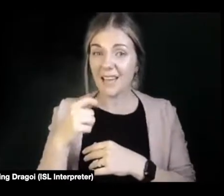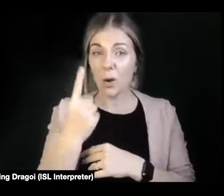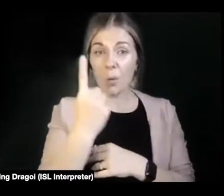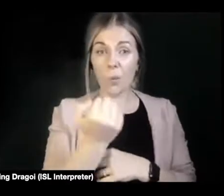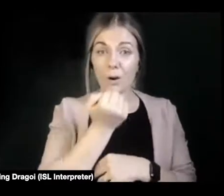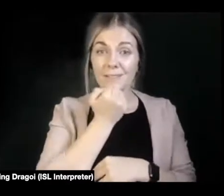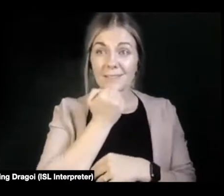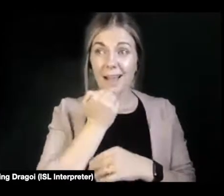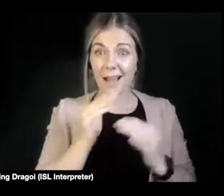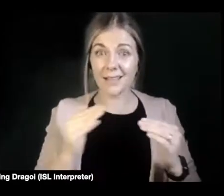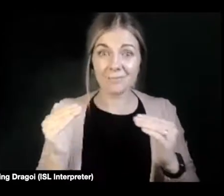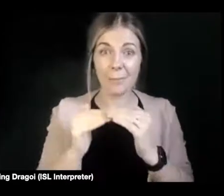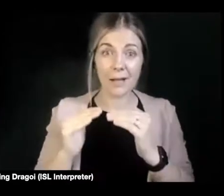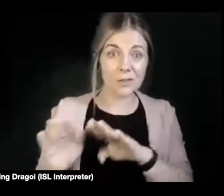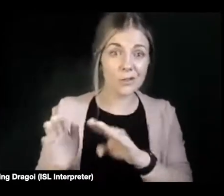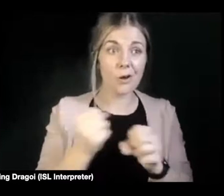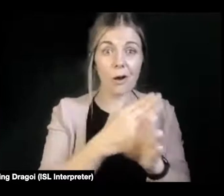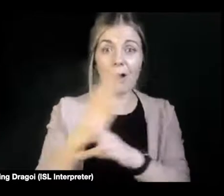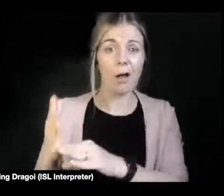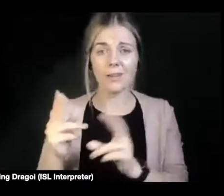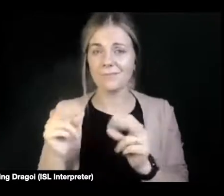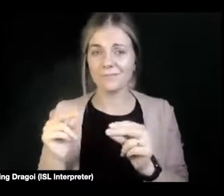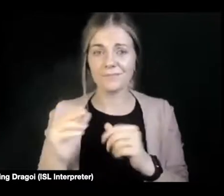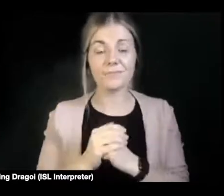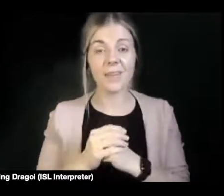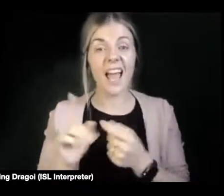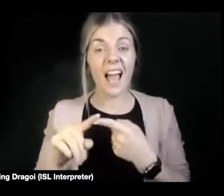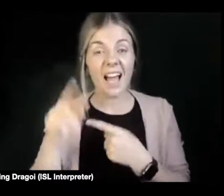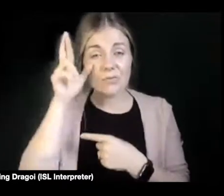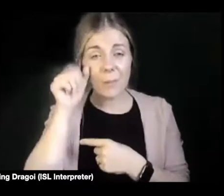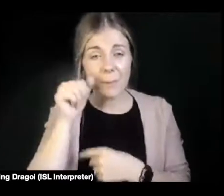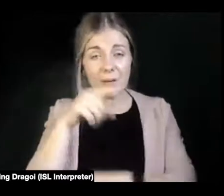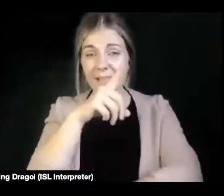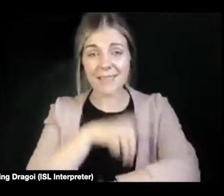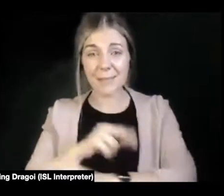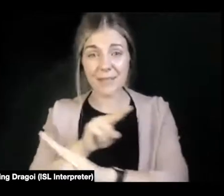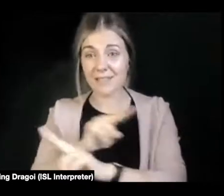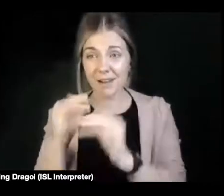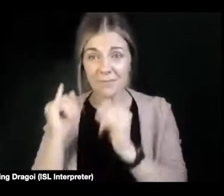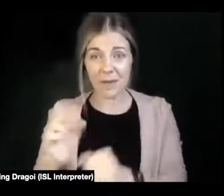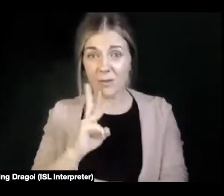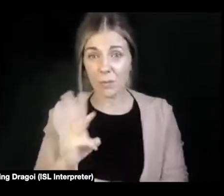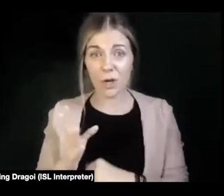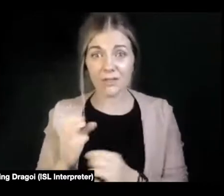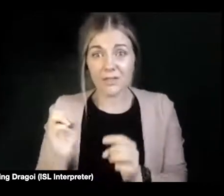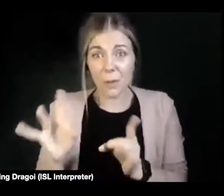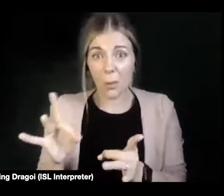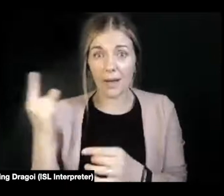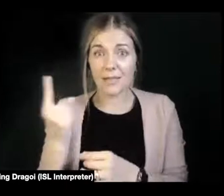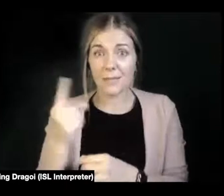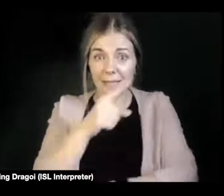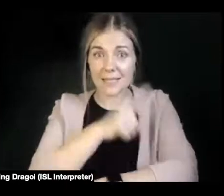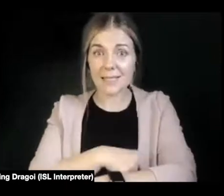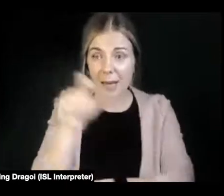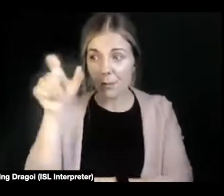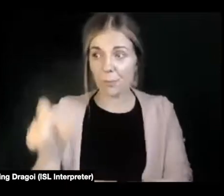then I just also remember, disability is not a dirty word. You know, it's okay to be a disabled person. Life could be